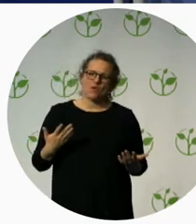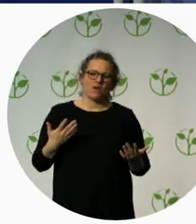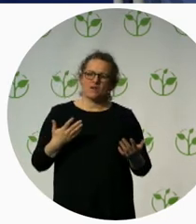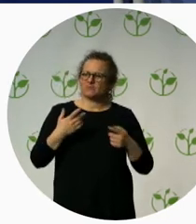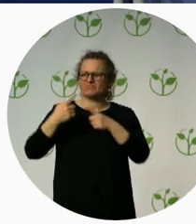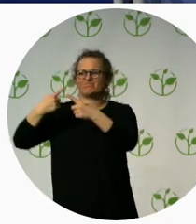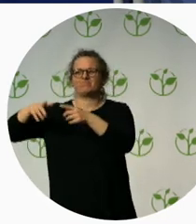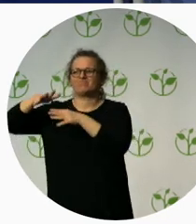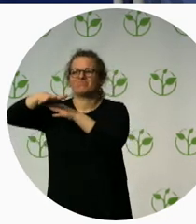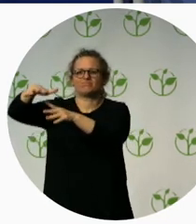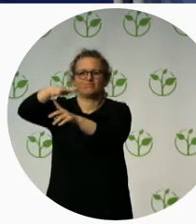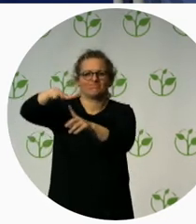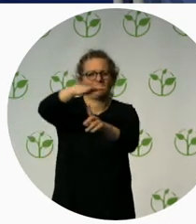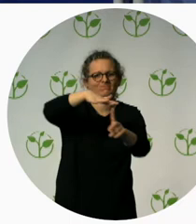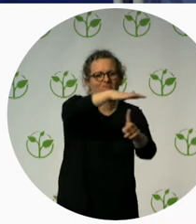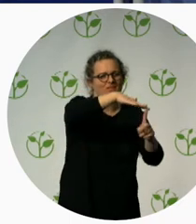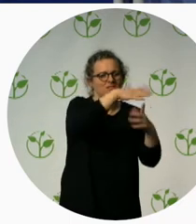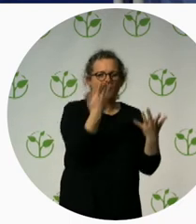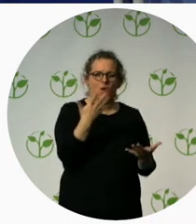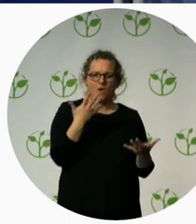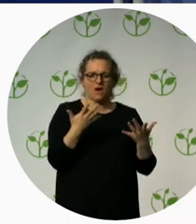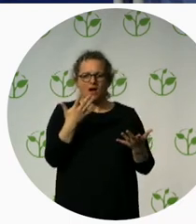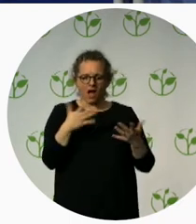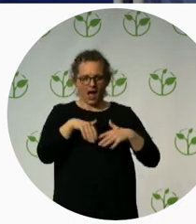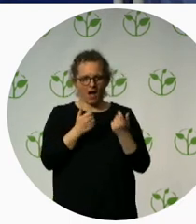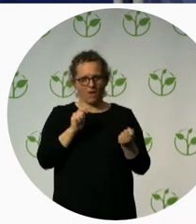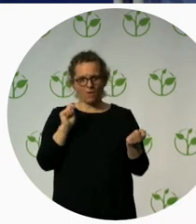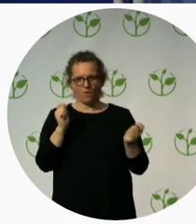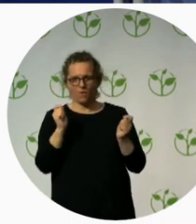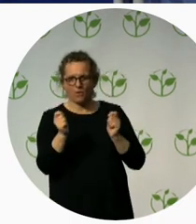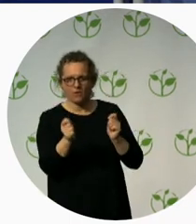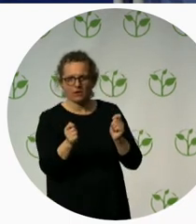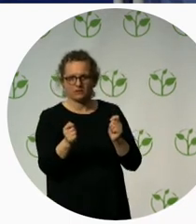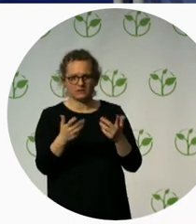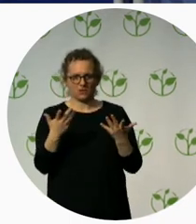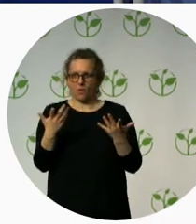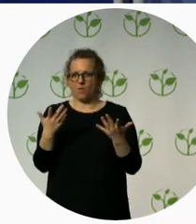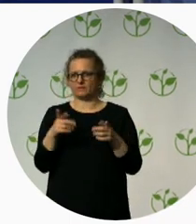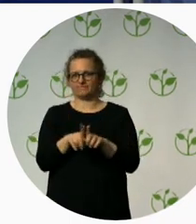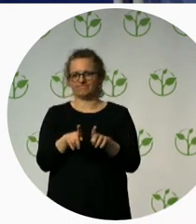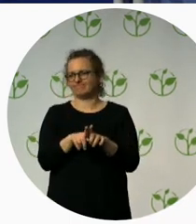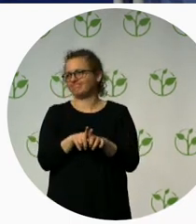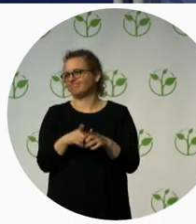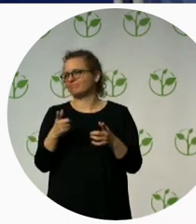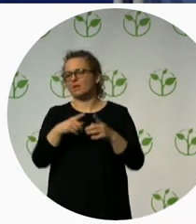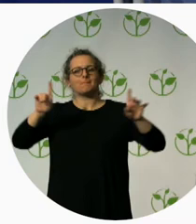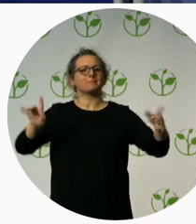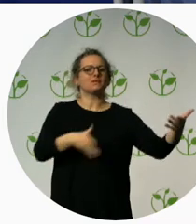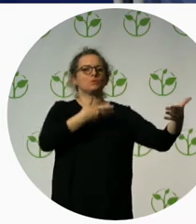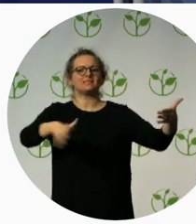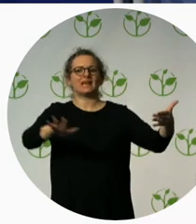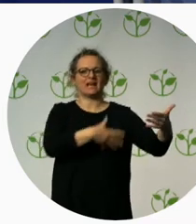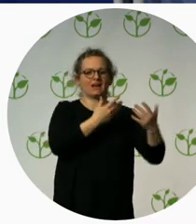an orchestra coming together, bringing together people who can play an instrument, but they haven't played together before, and